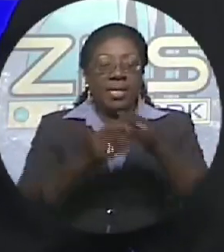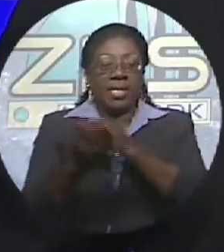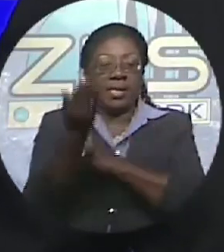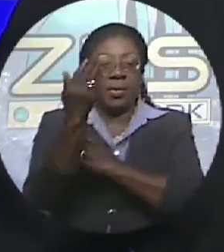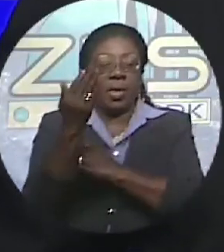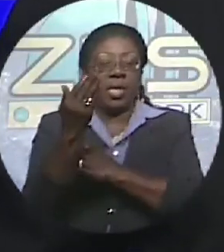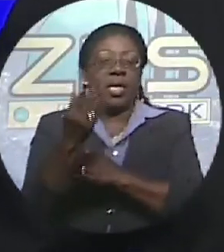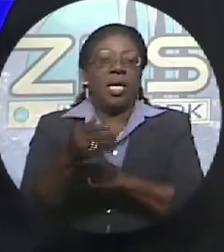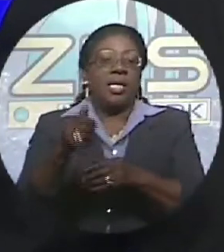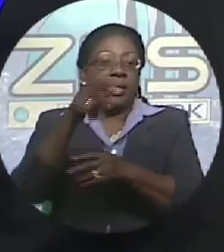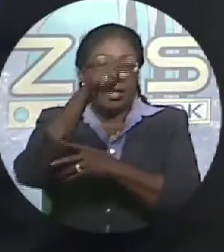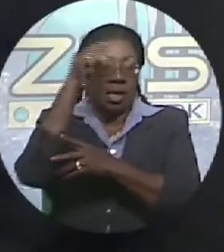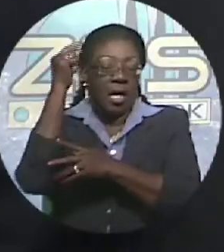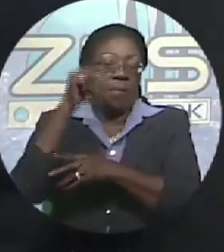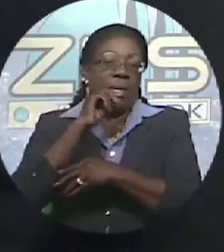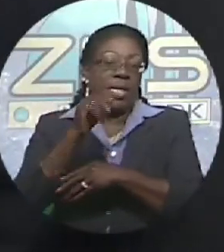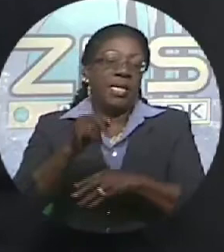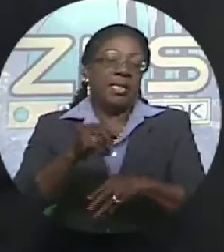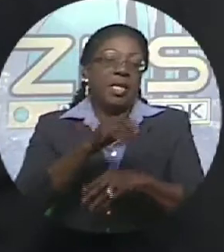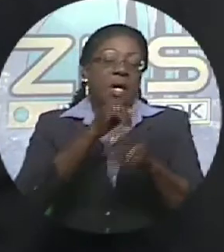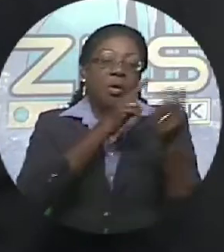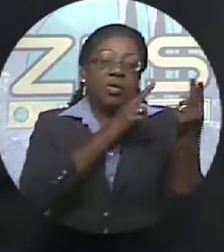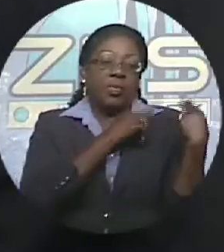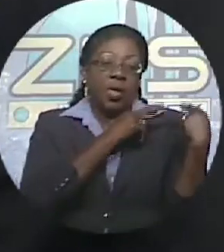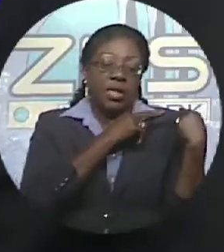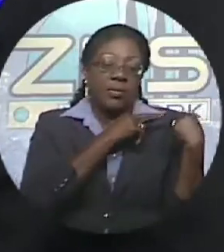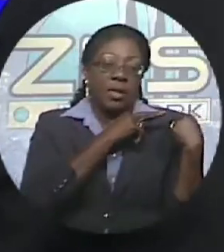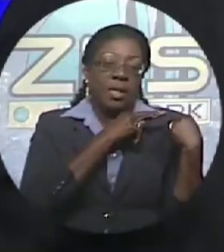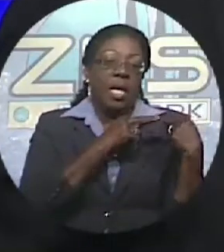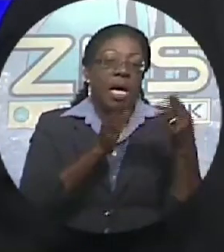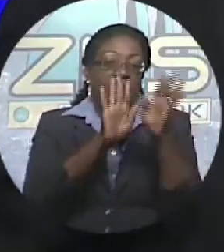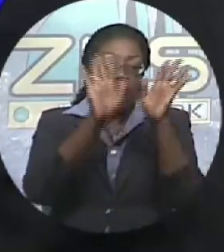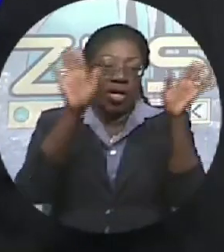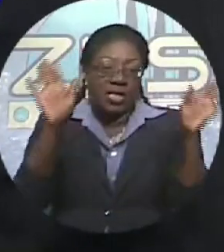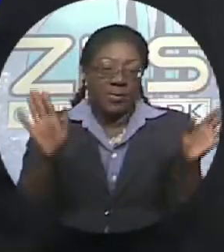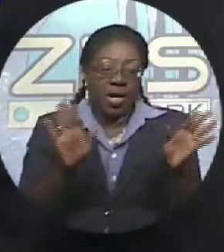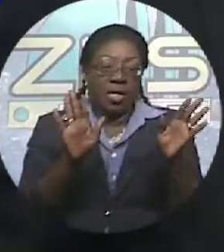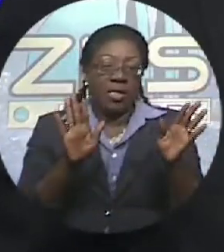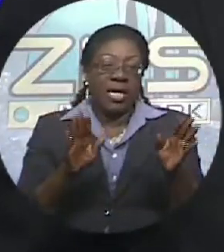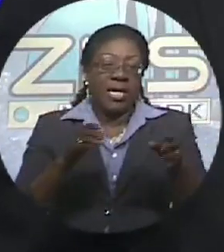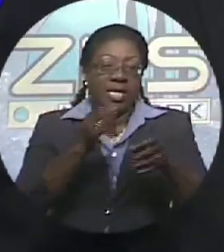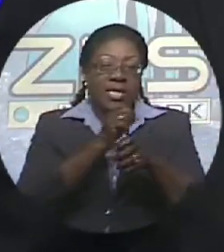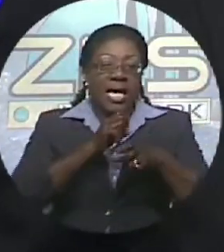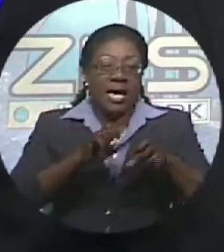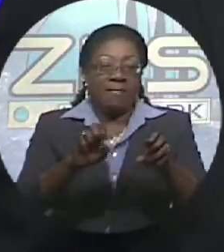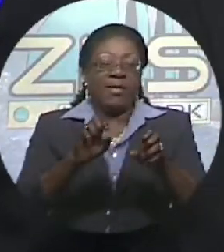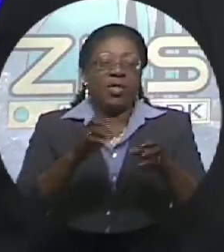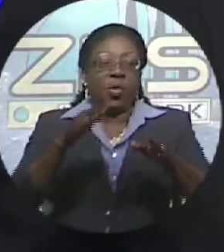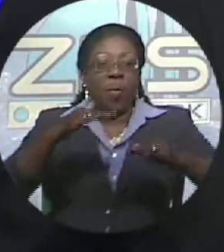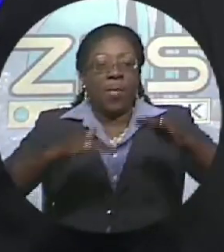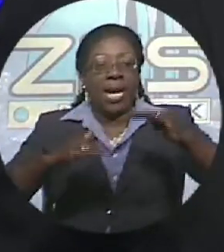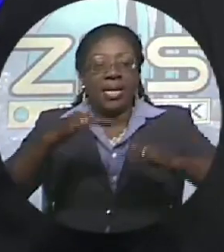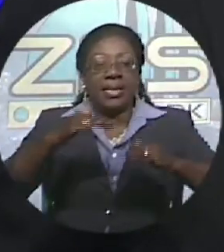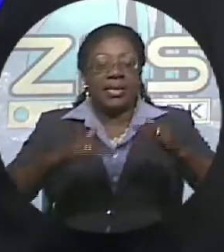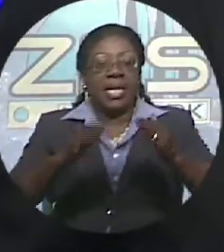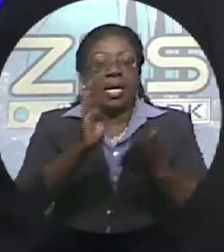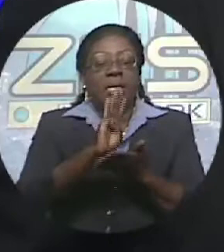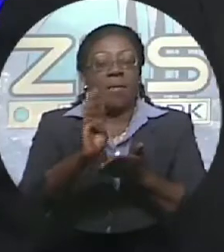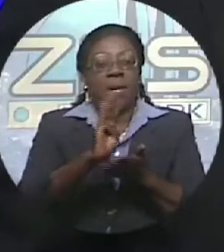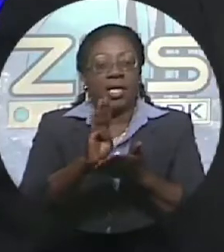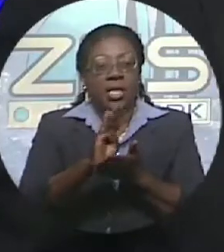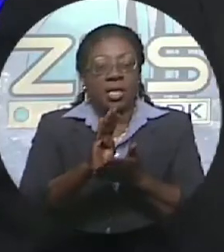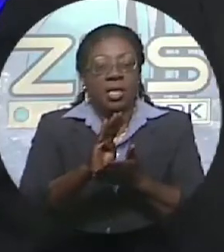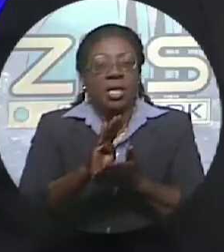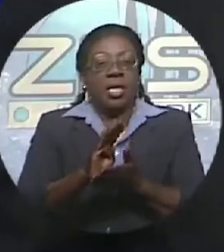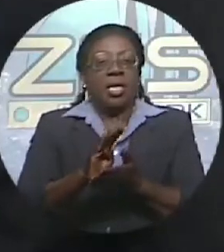has been accountable, responsible, and transparent in its efforts to balance the budget. Initially not in favor of the implementation of value